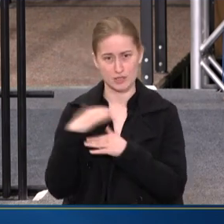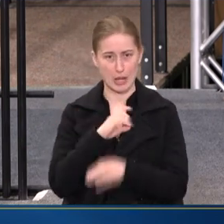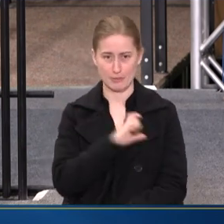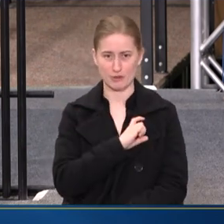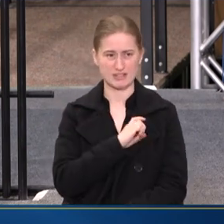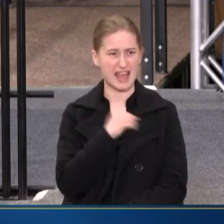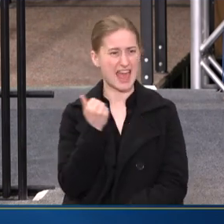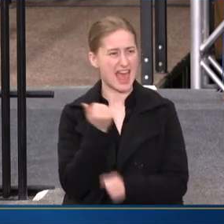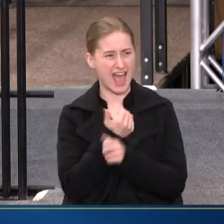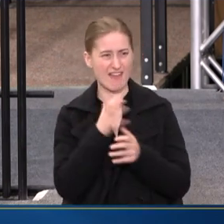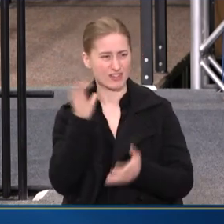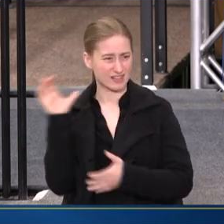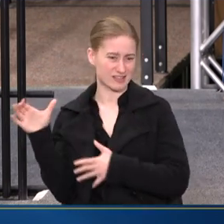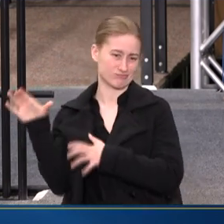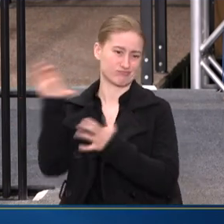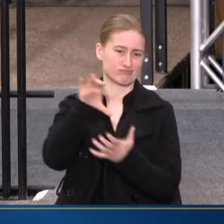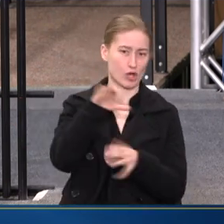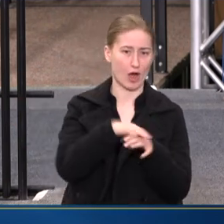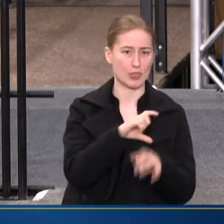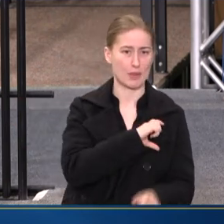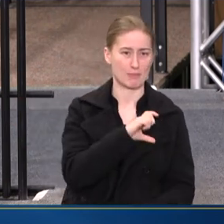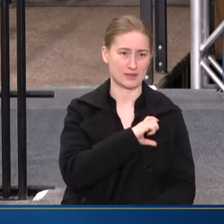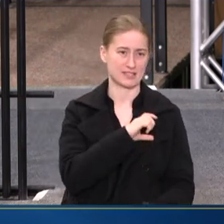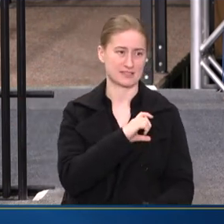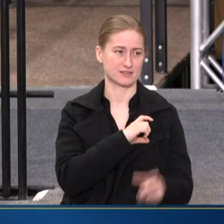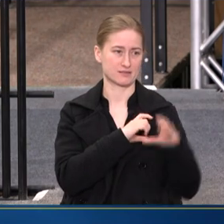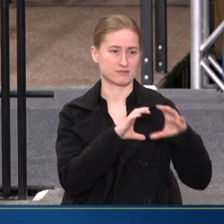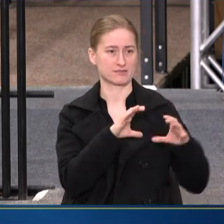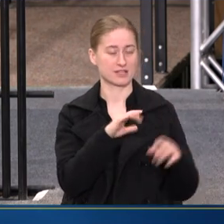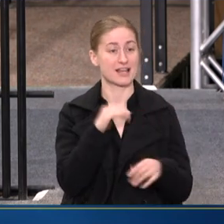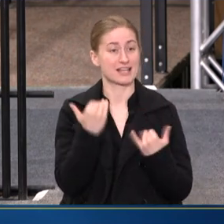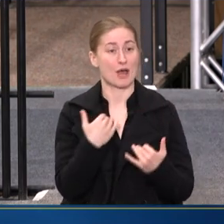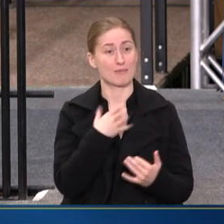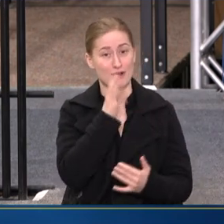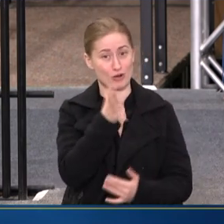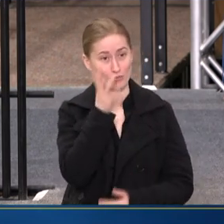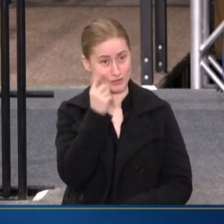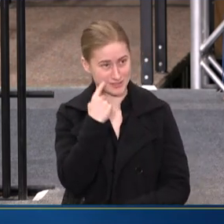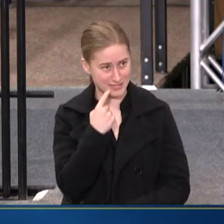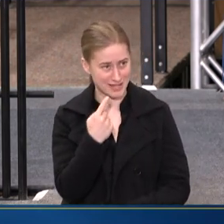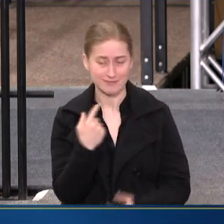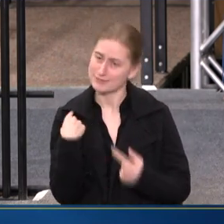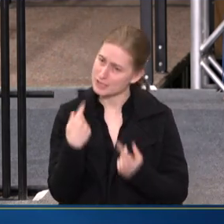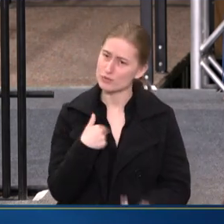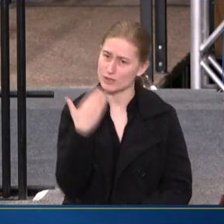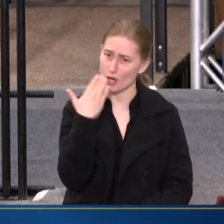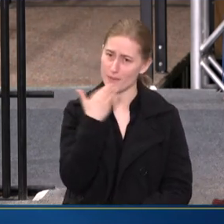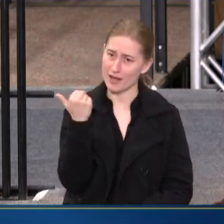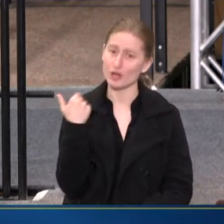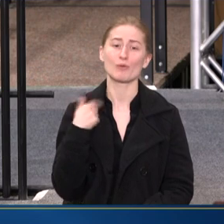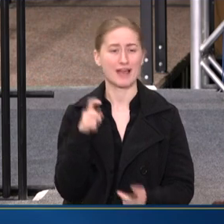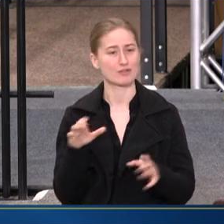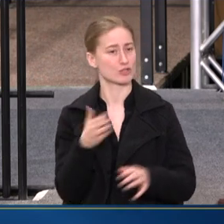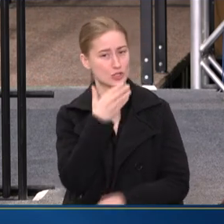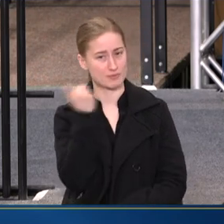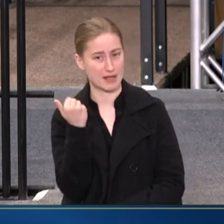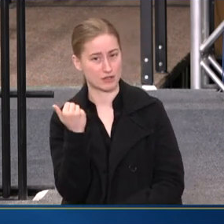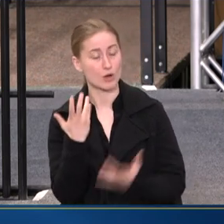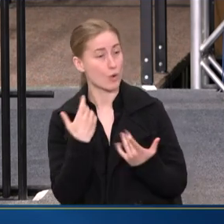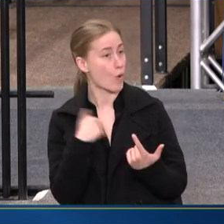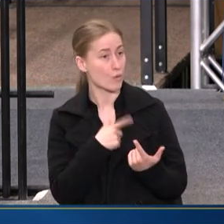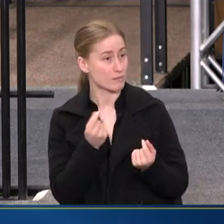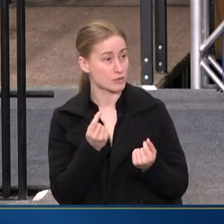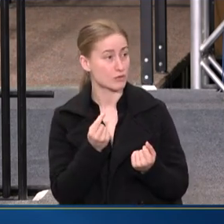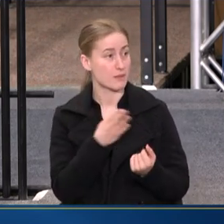EVERYTHING ON THE BACKS OF OUR POLICE OFFICERS. AND NOW, AS MY GRANDMOTHER WOULD SAY, SINCE WE KNOW BETTER, WE HAVE TO DO BETTER. AND WHAT WE'VE BEEN DOING,